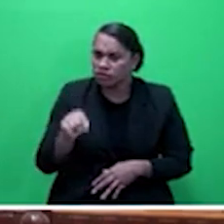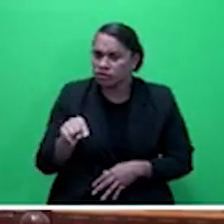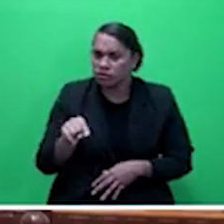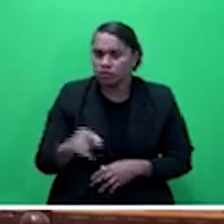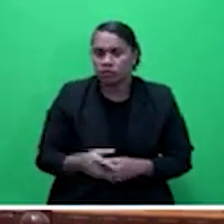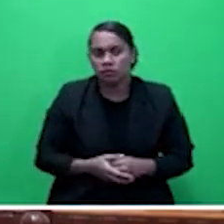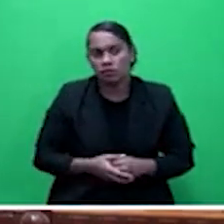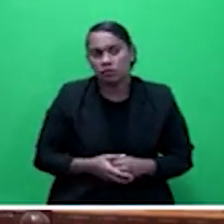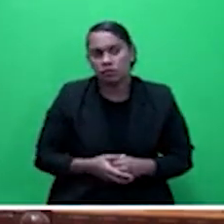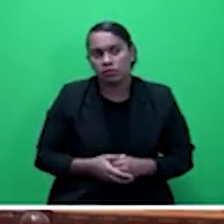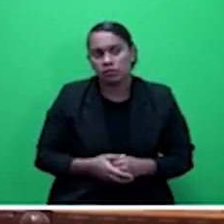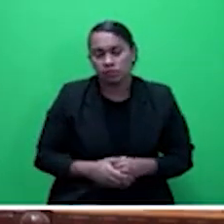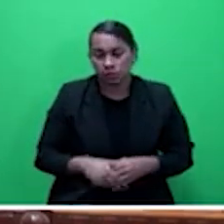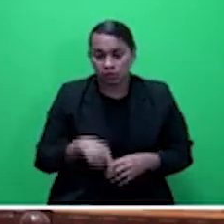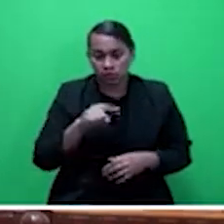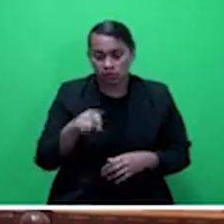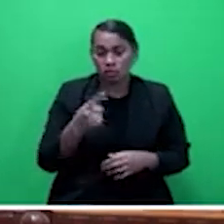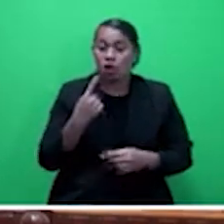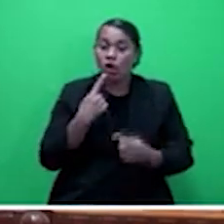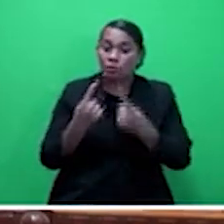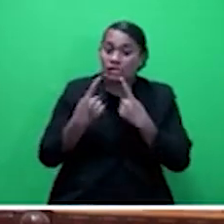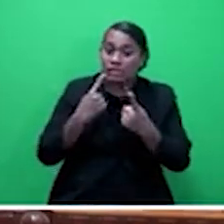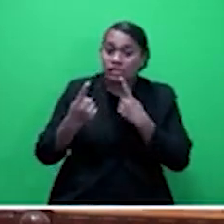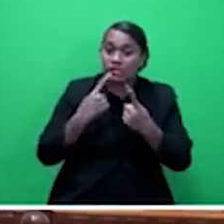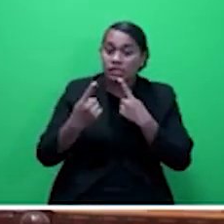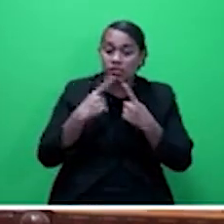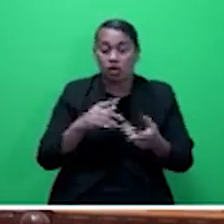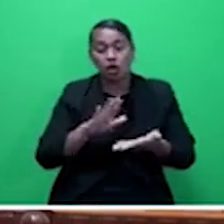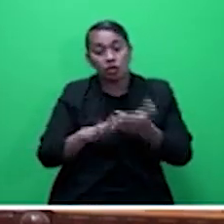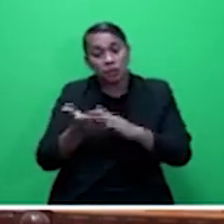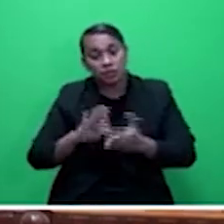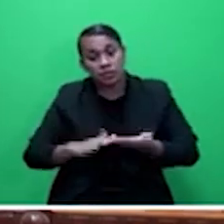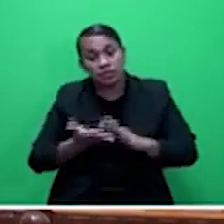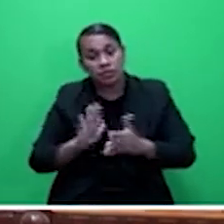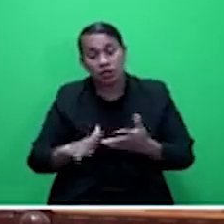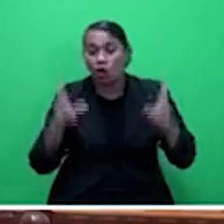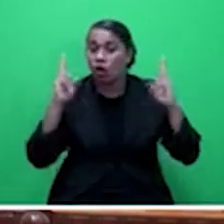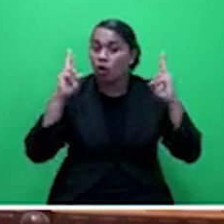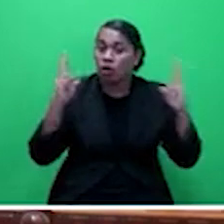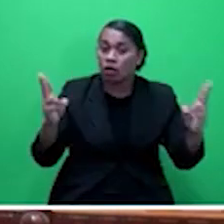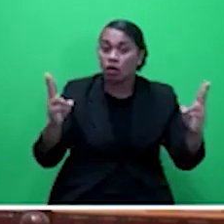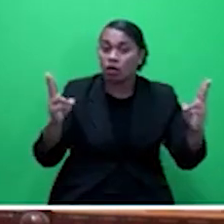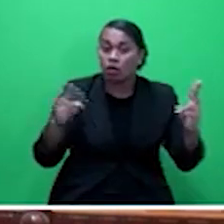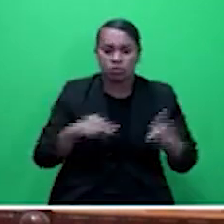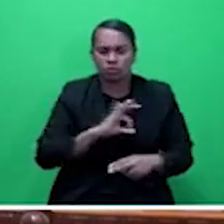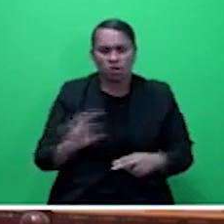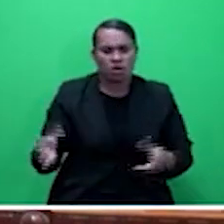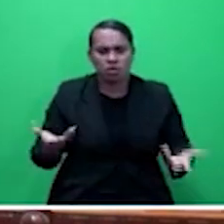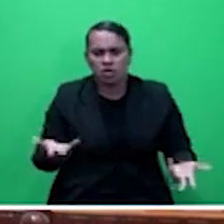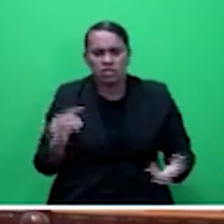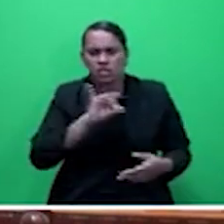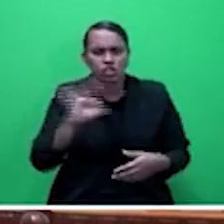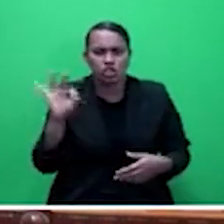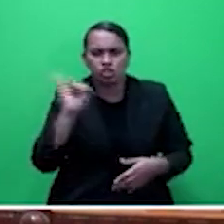most of these community halls are not insurance compliant.